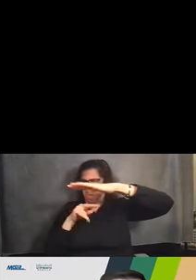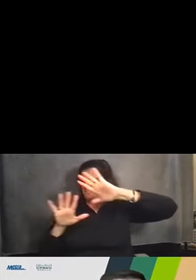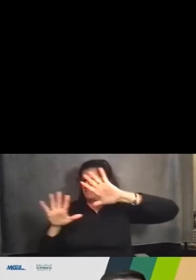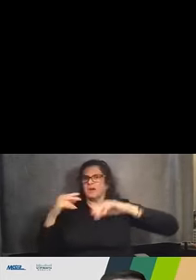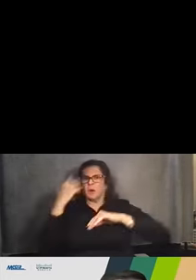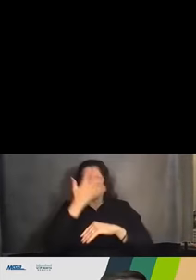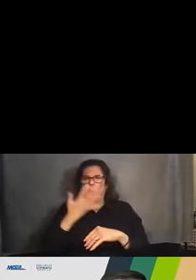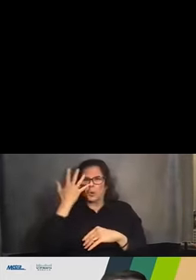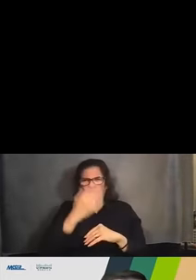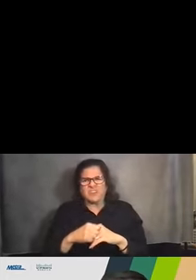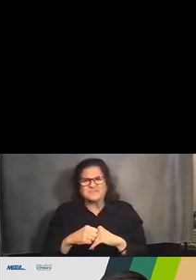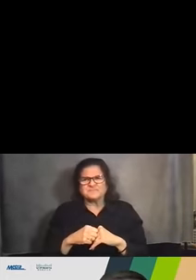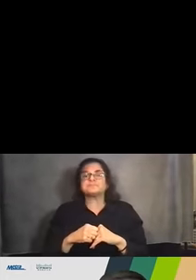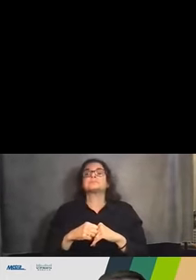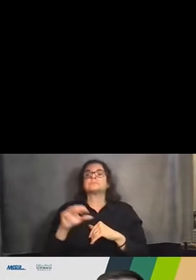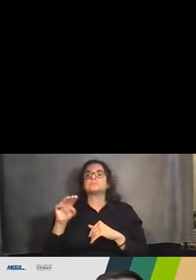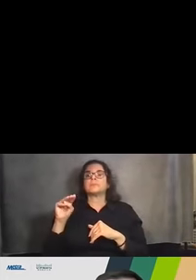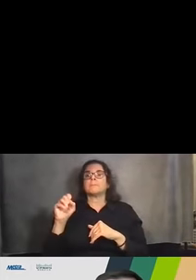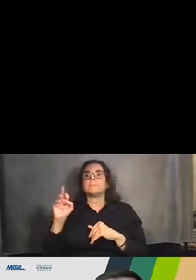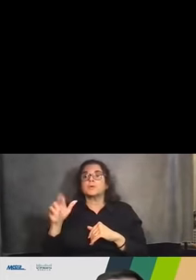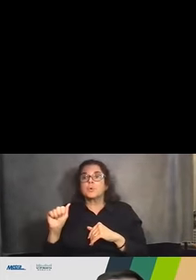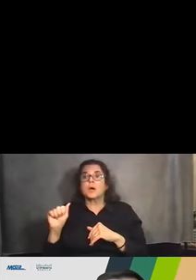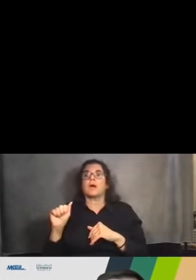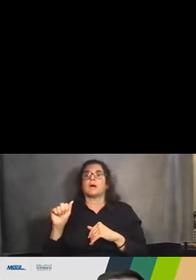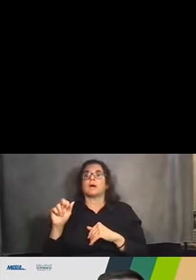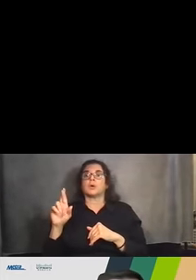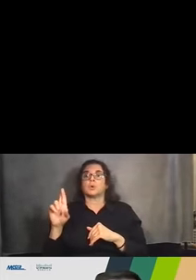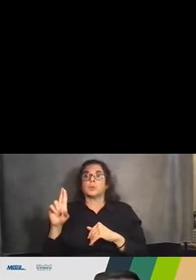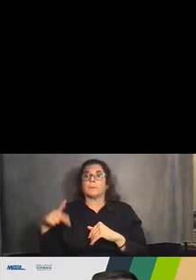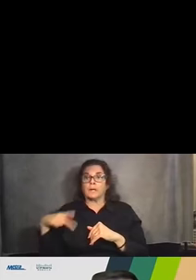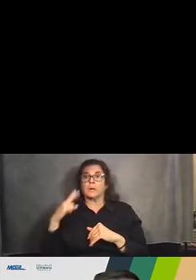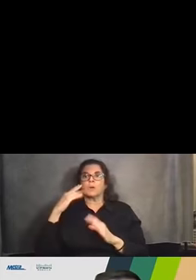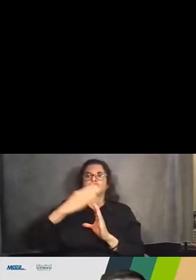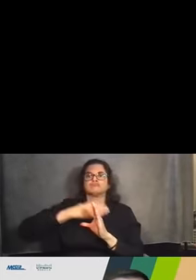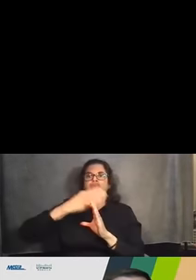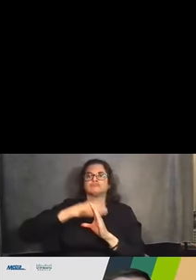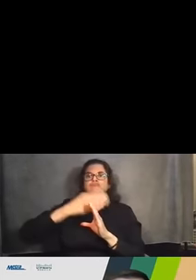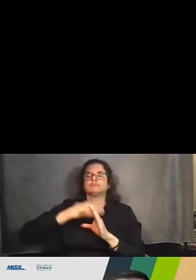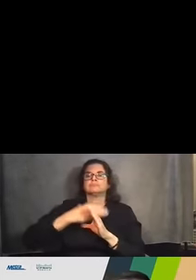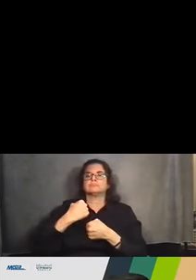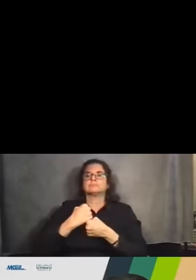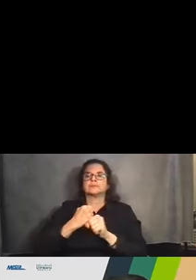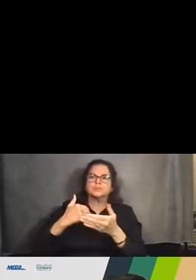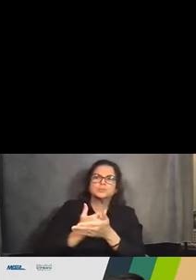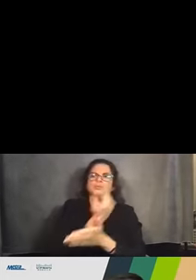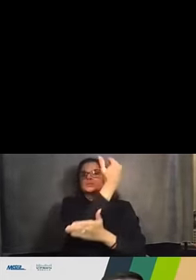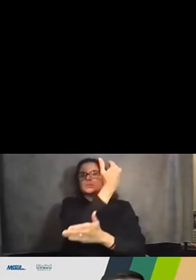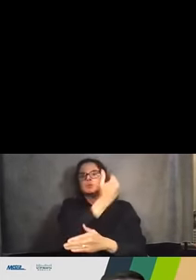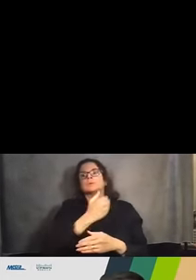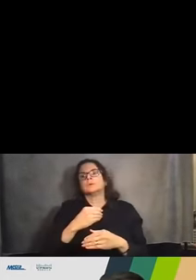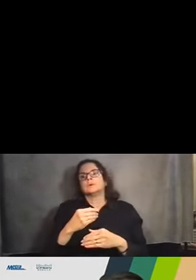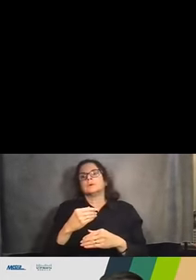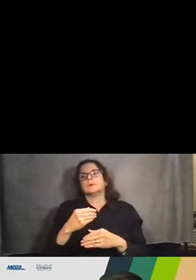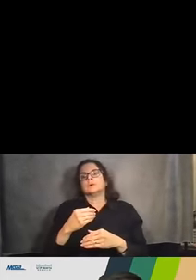Metro and UP to modernize their infrastructure and replace bridges that are significantly